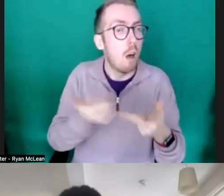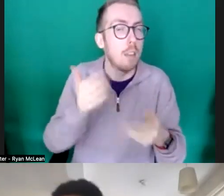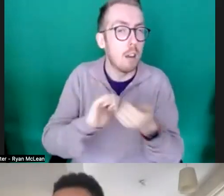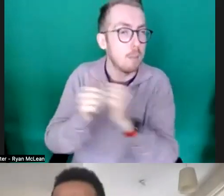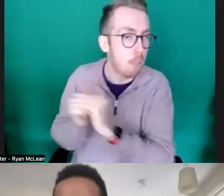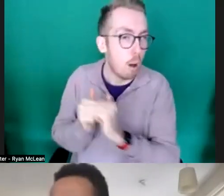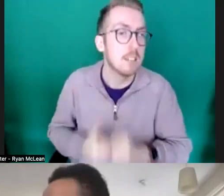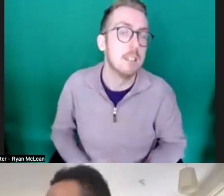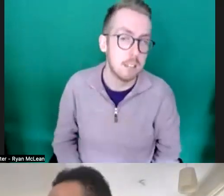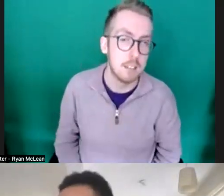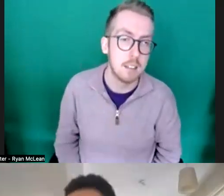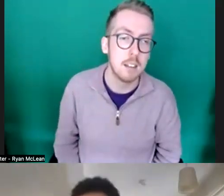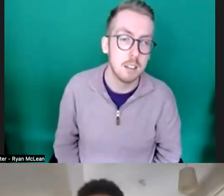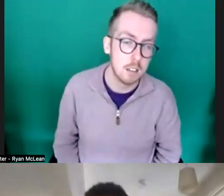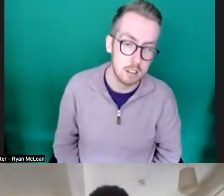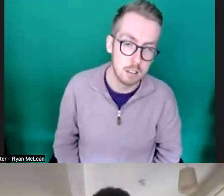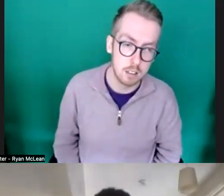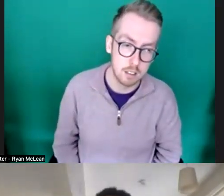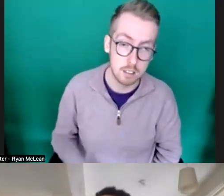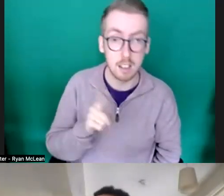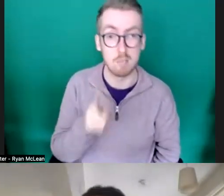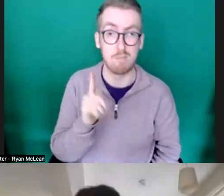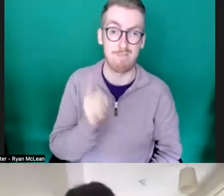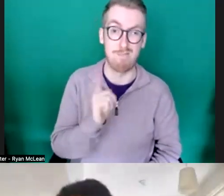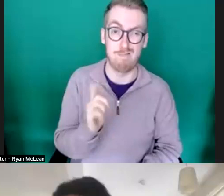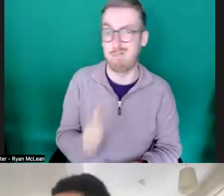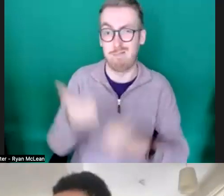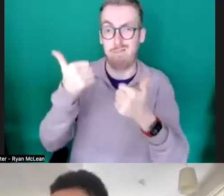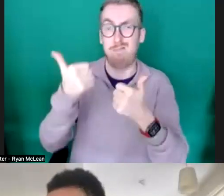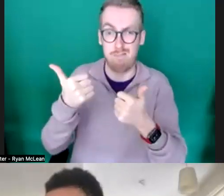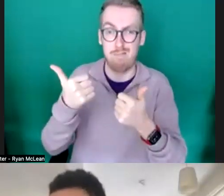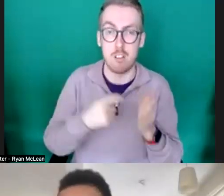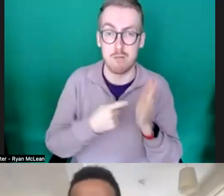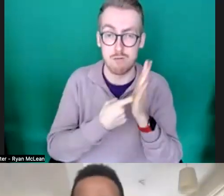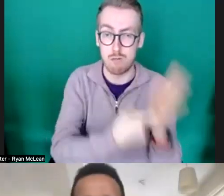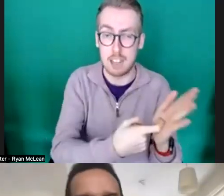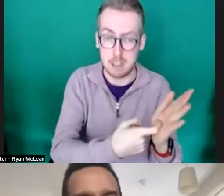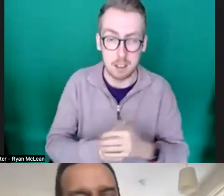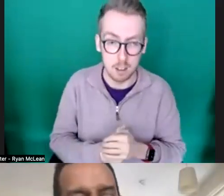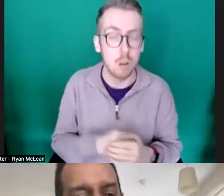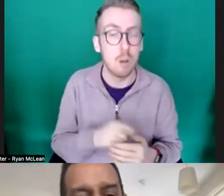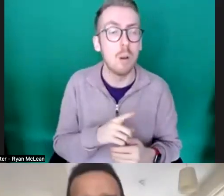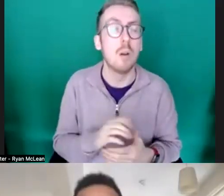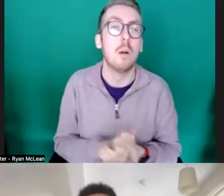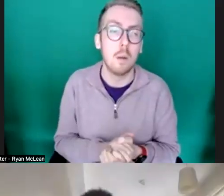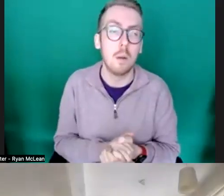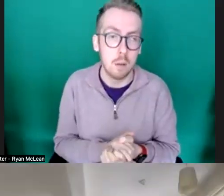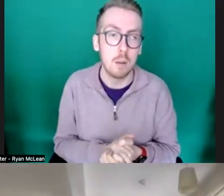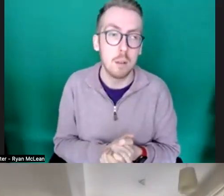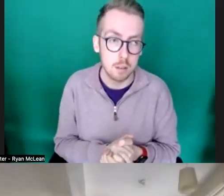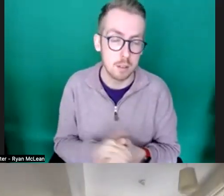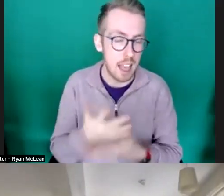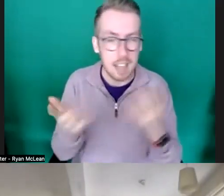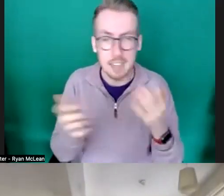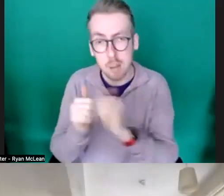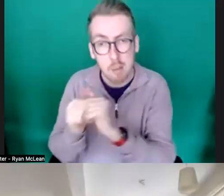great fantastic and i think that's yeah a really good recommendation because you know and artists are free to kind of approach any of our sort of partner festivals